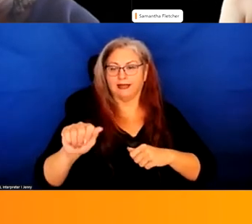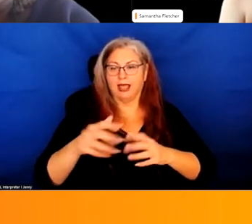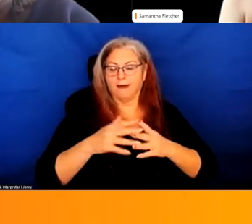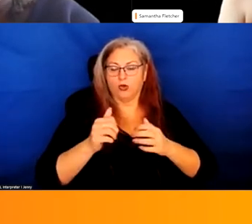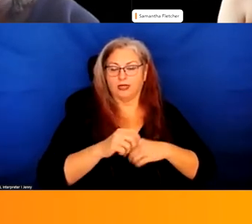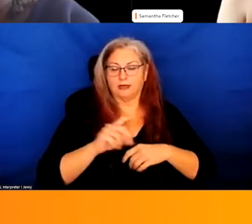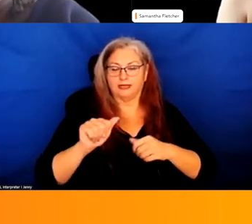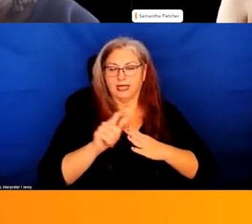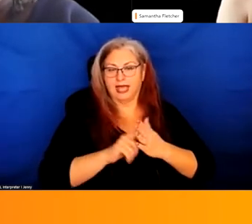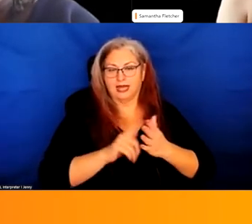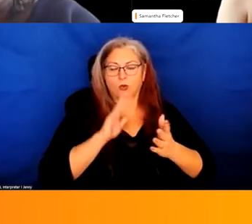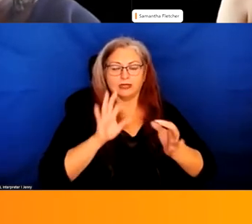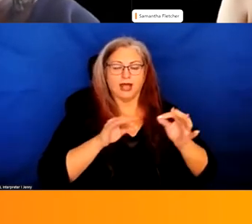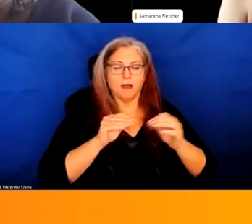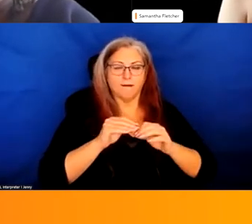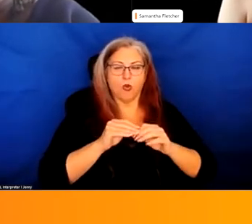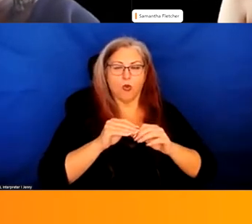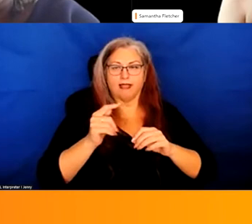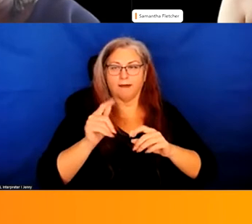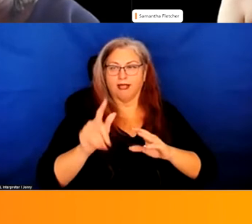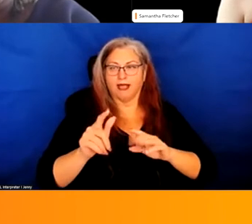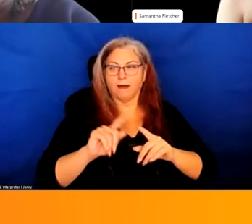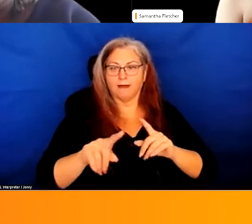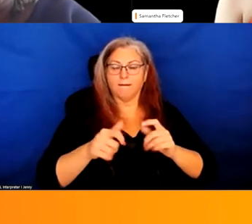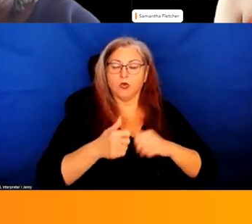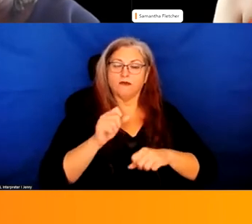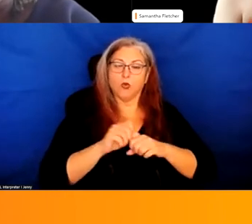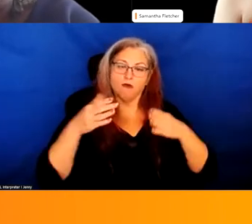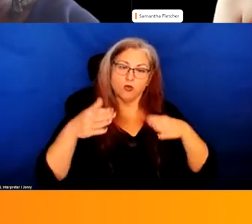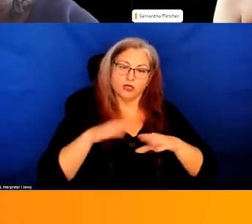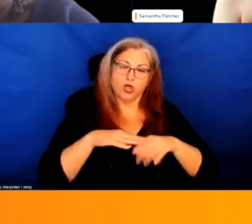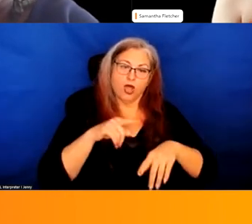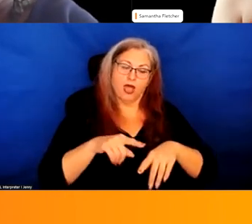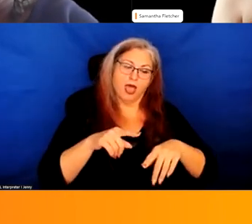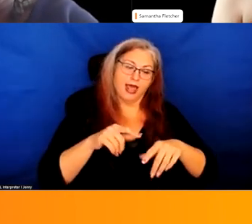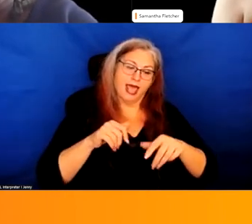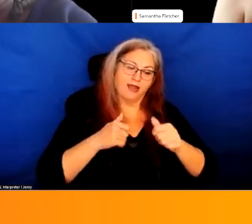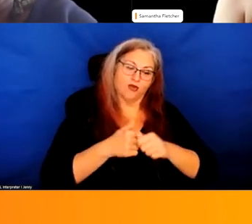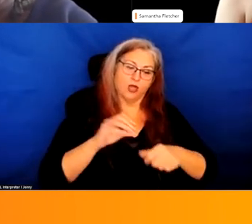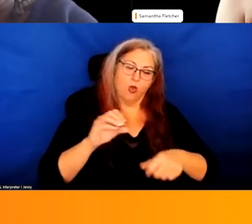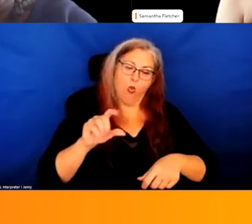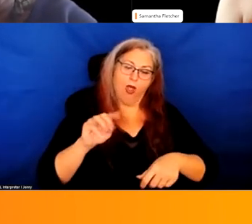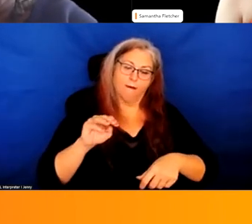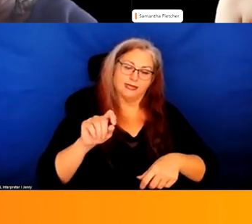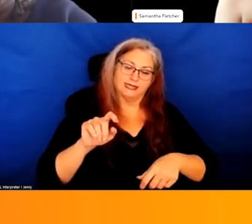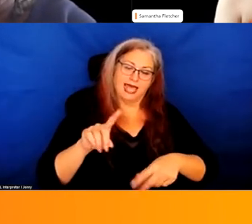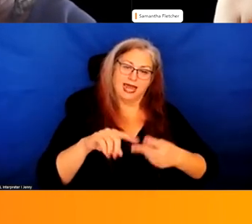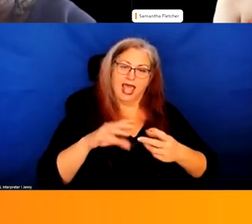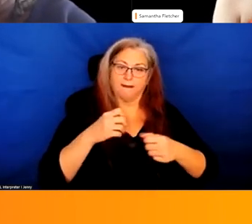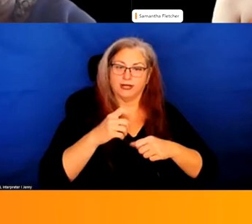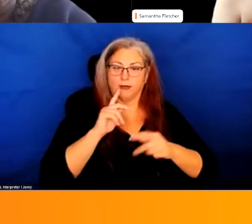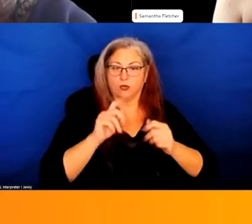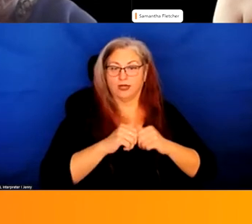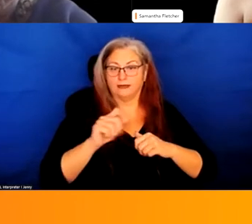I'll talk a little bit more about this a little bit later, but much of my work focuses on enforcing Olmstead and ensuring that people with